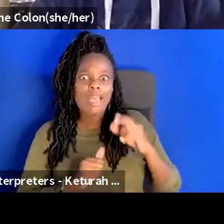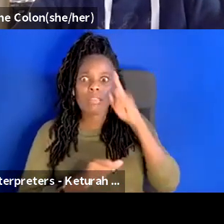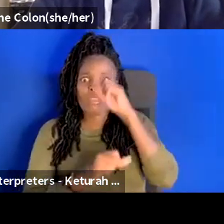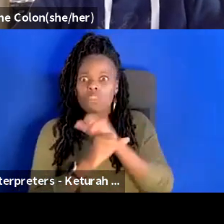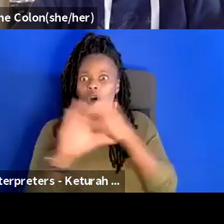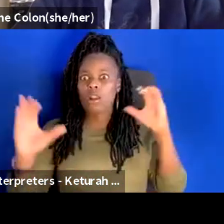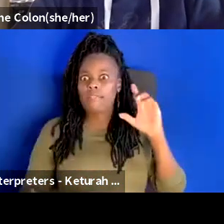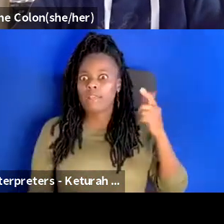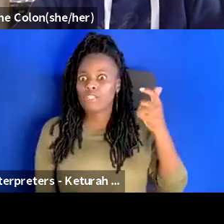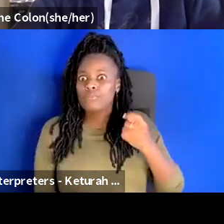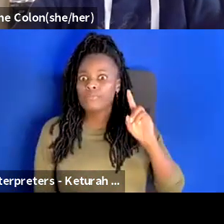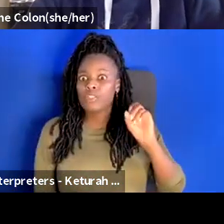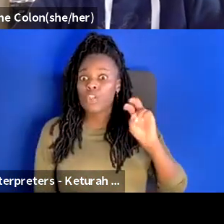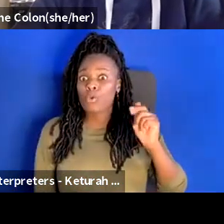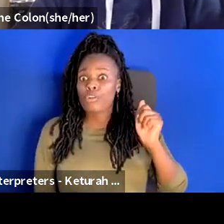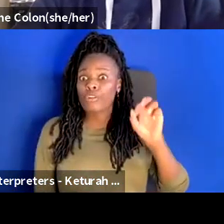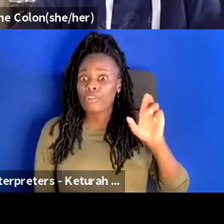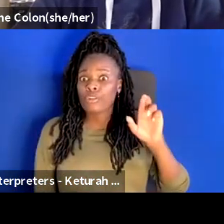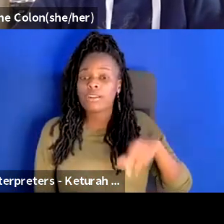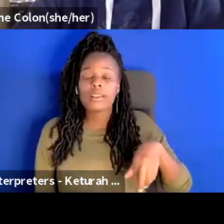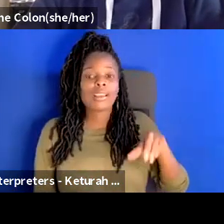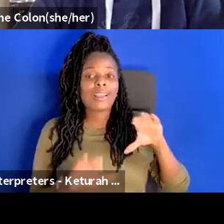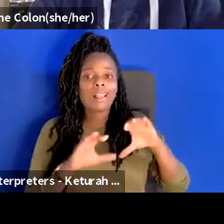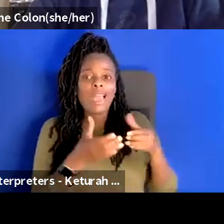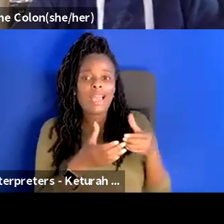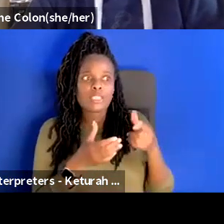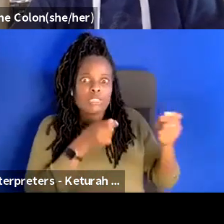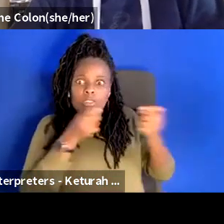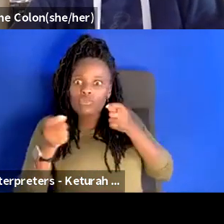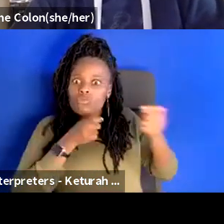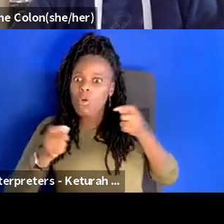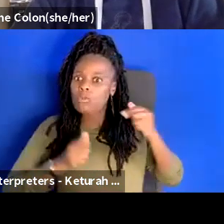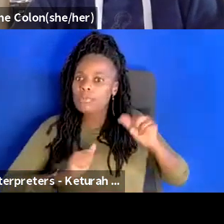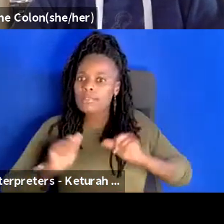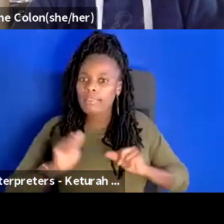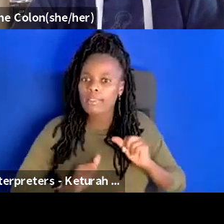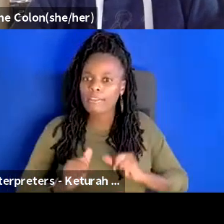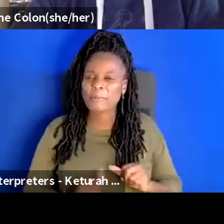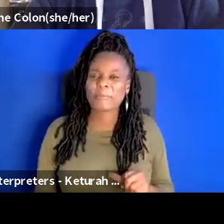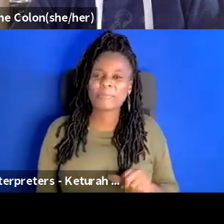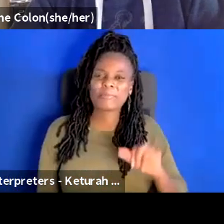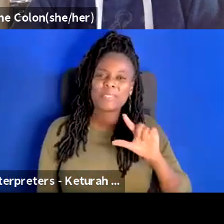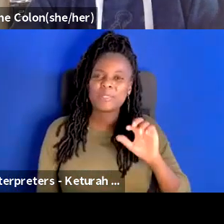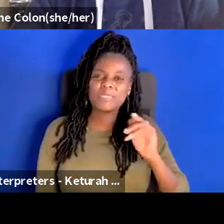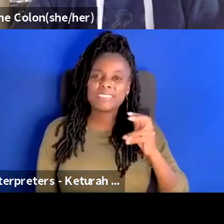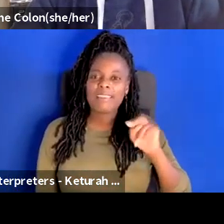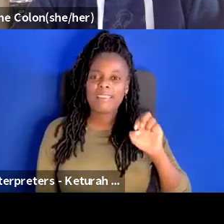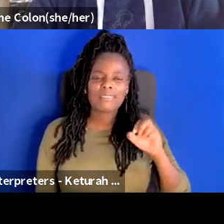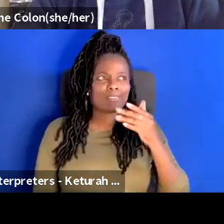the entire enterprise that is a great question um